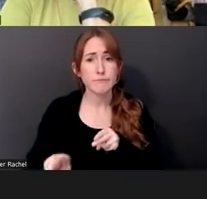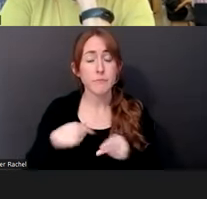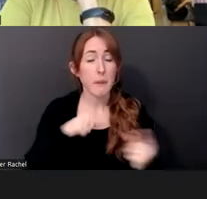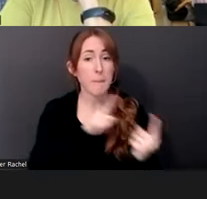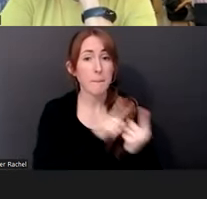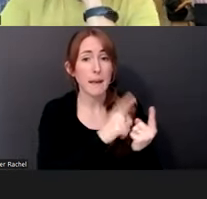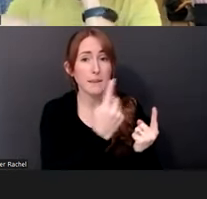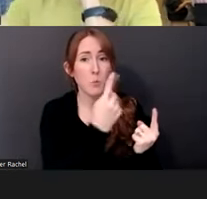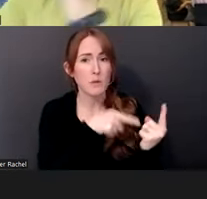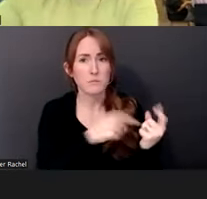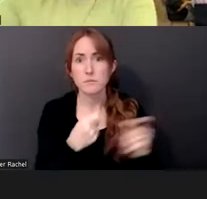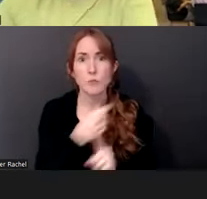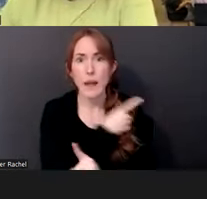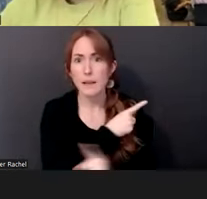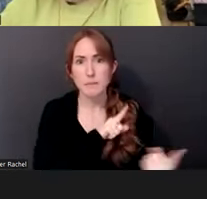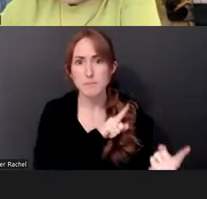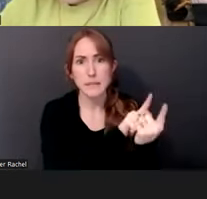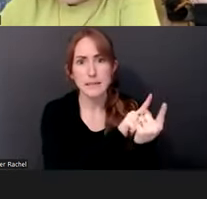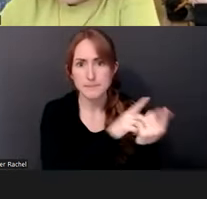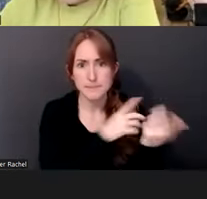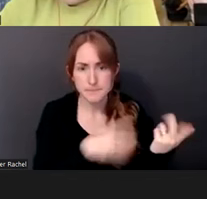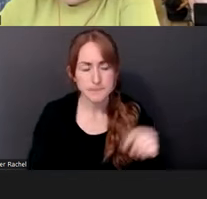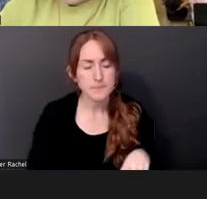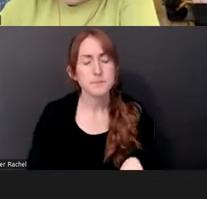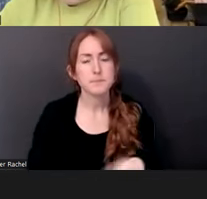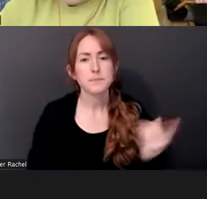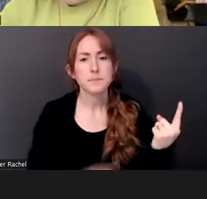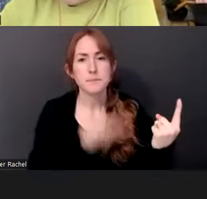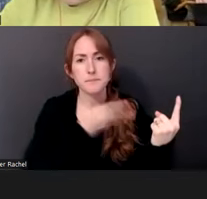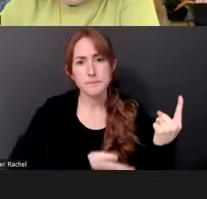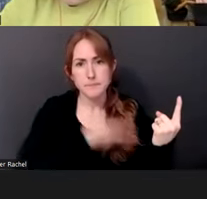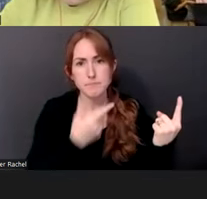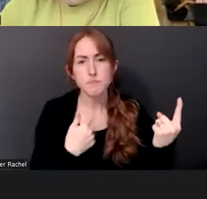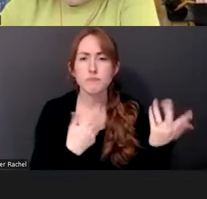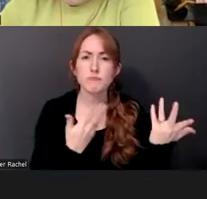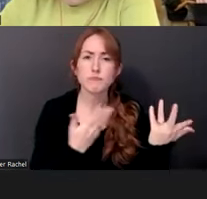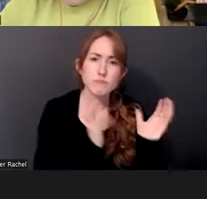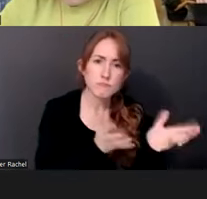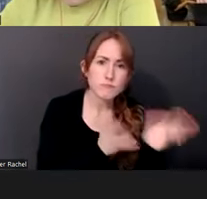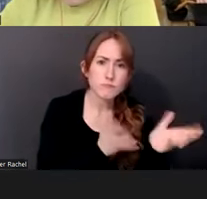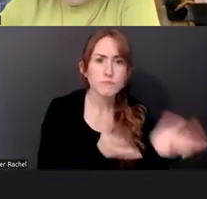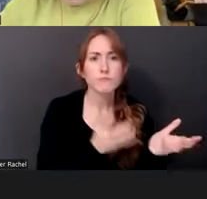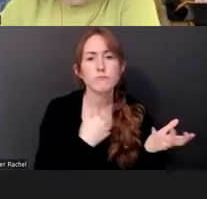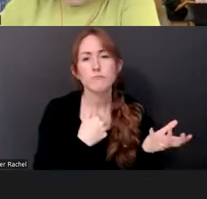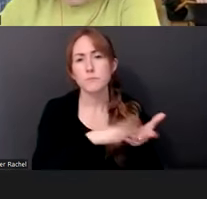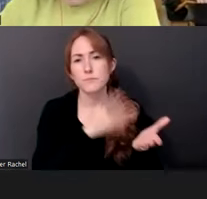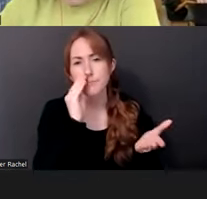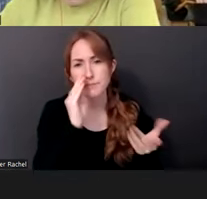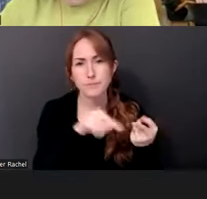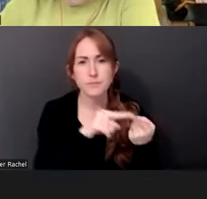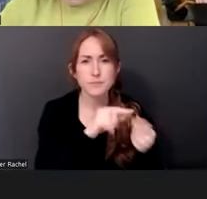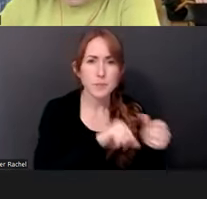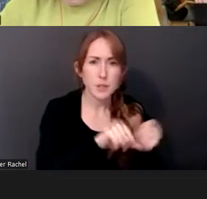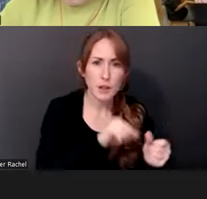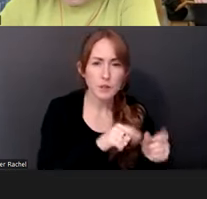at random, uh, who, you know, as I got to know them, they talked to me about having, uh, this is a